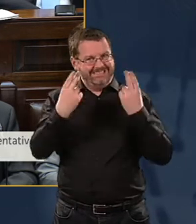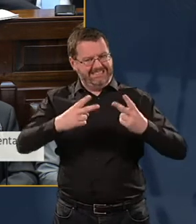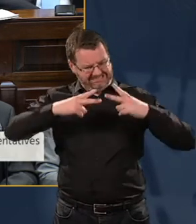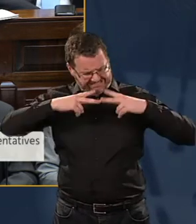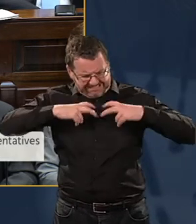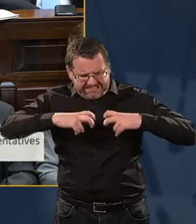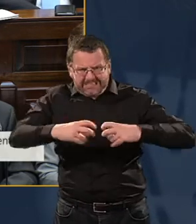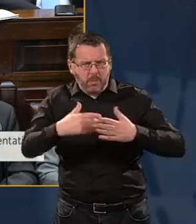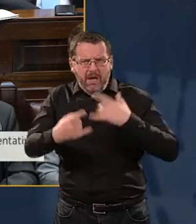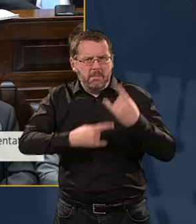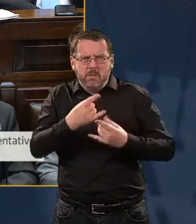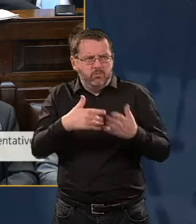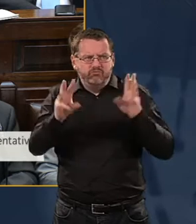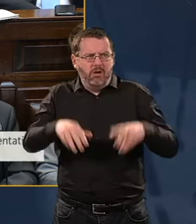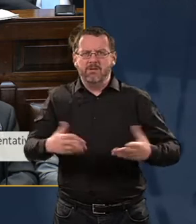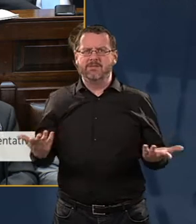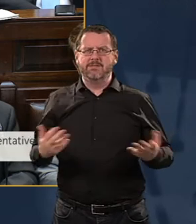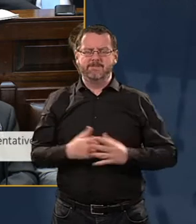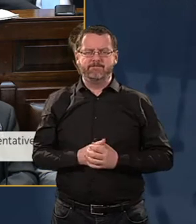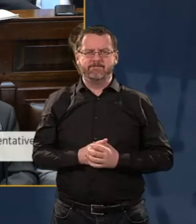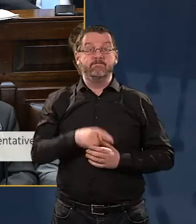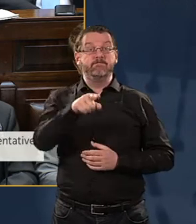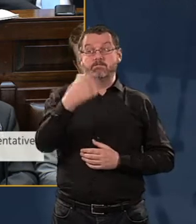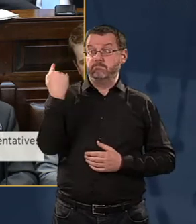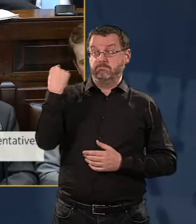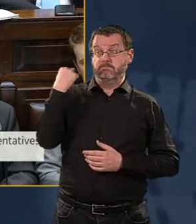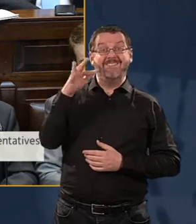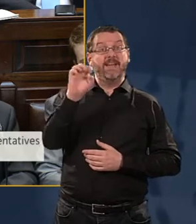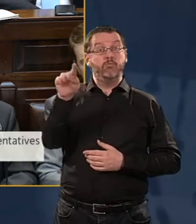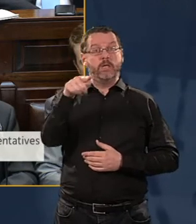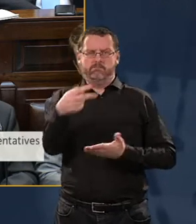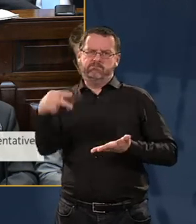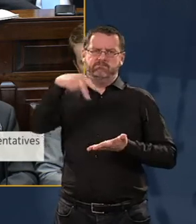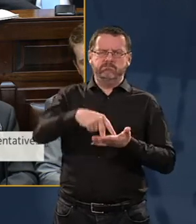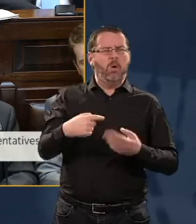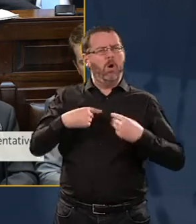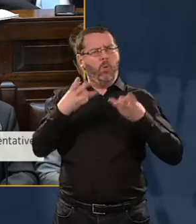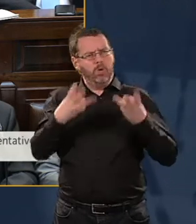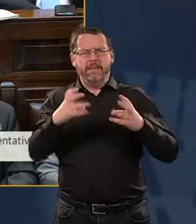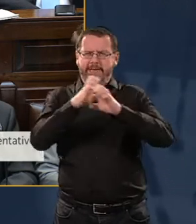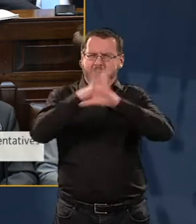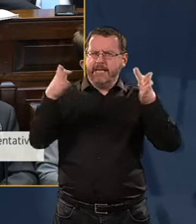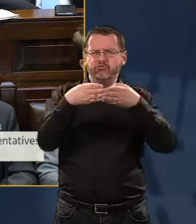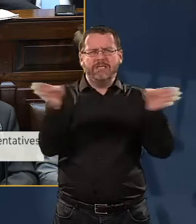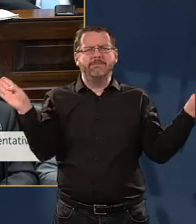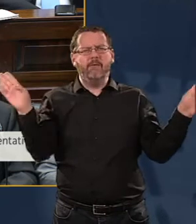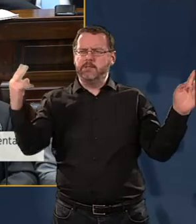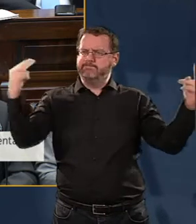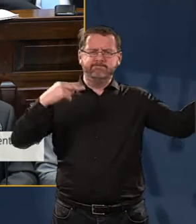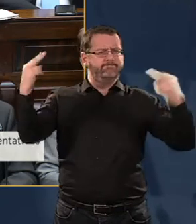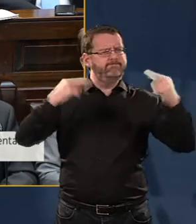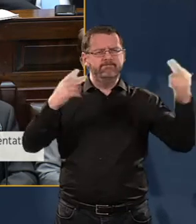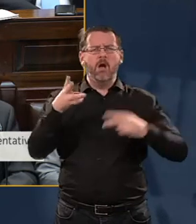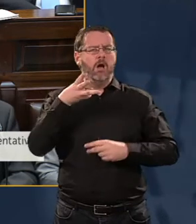of what is happening here. You said to us in February that you wanted to be transparent on these matters and that you would